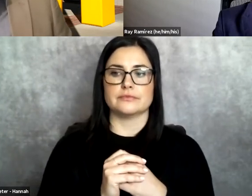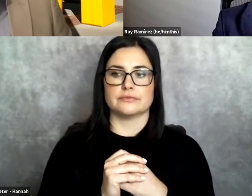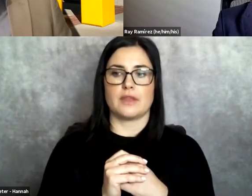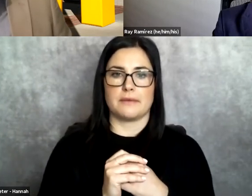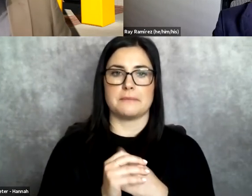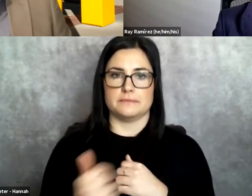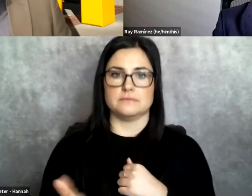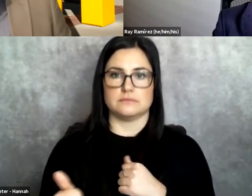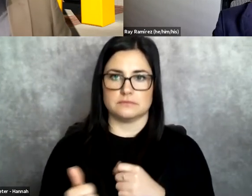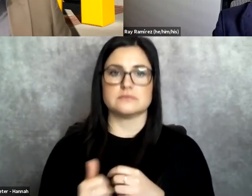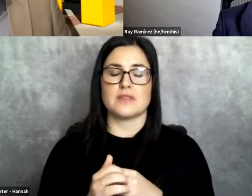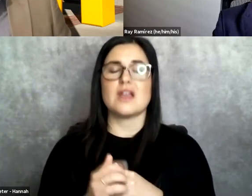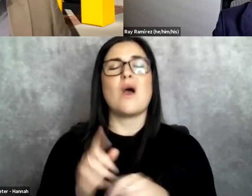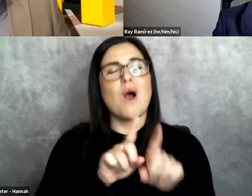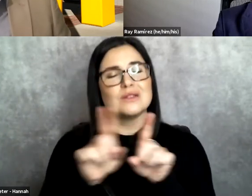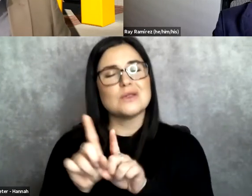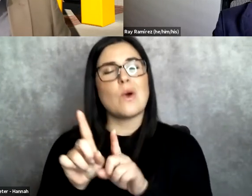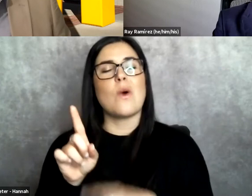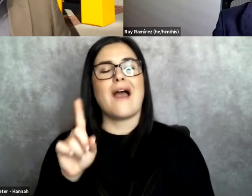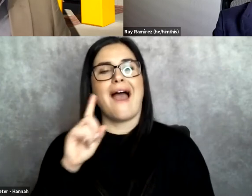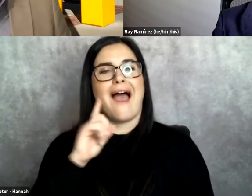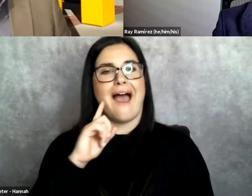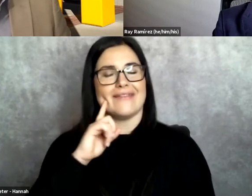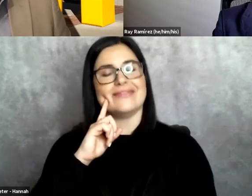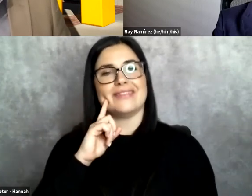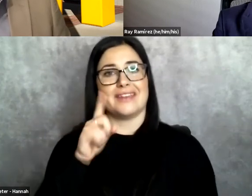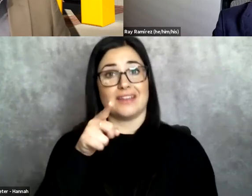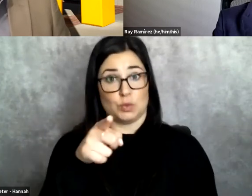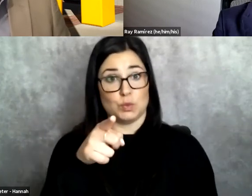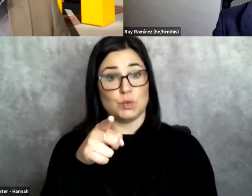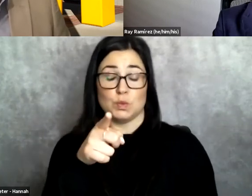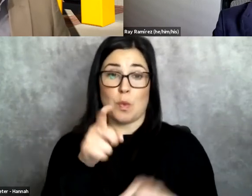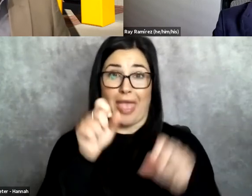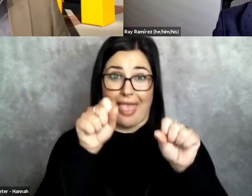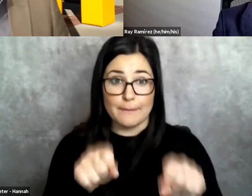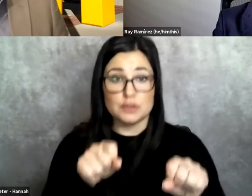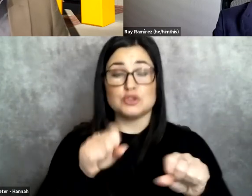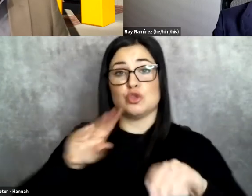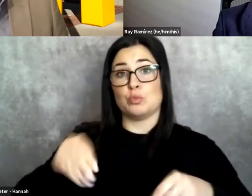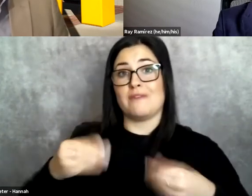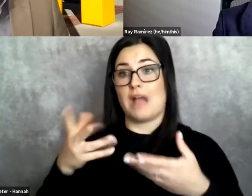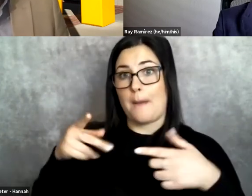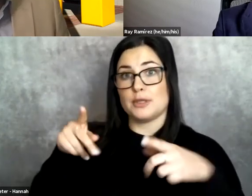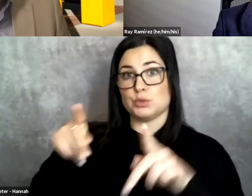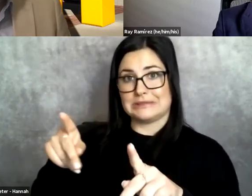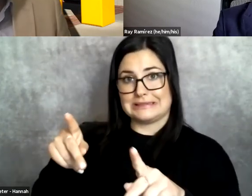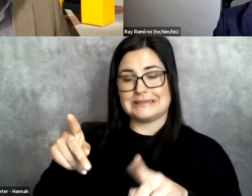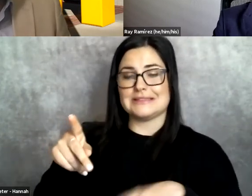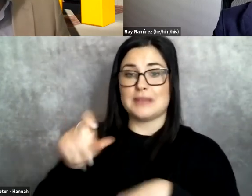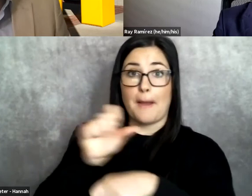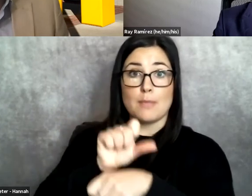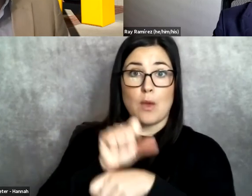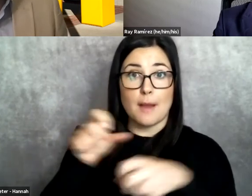definitely also, if you are in a position, right, to provide opportunities, right, whether they're employment